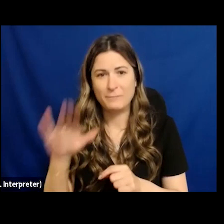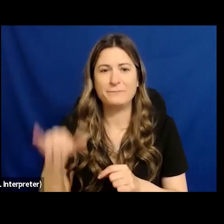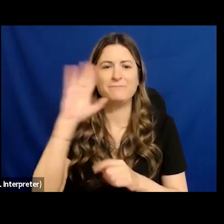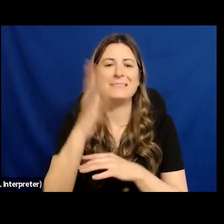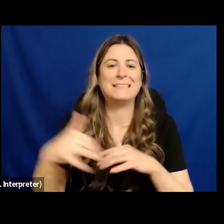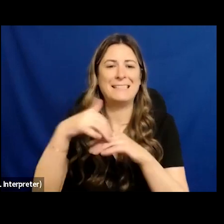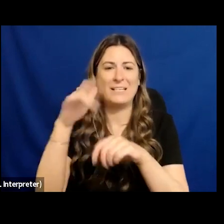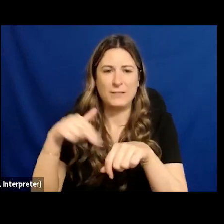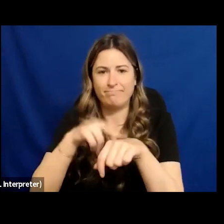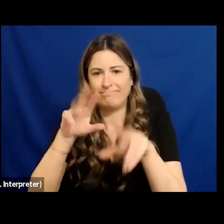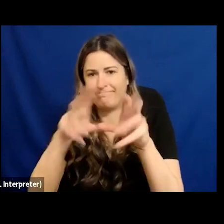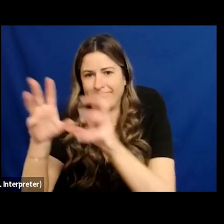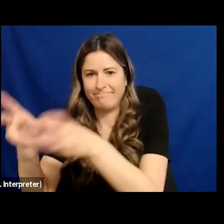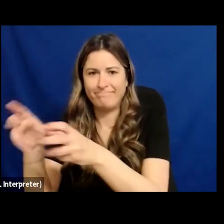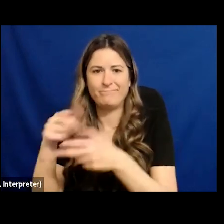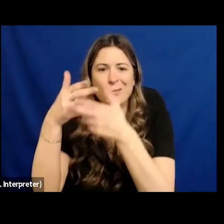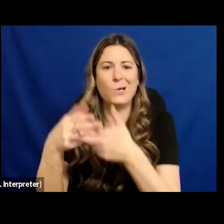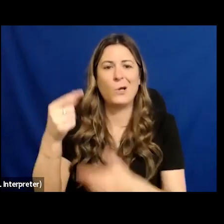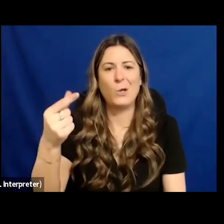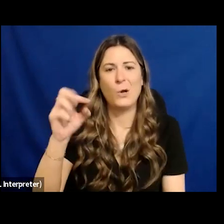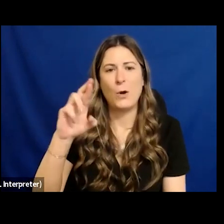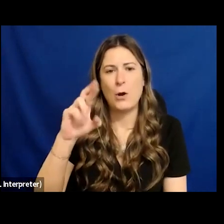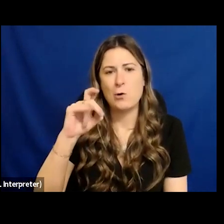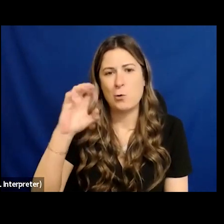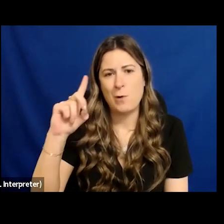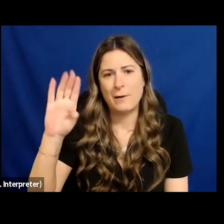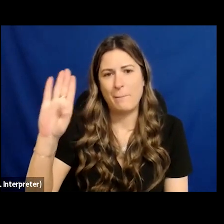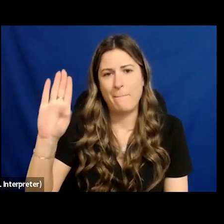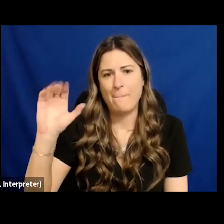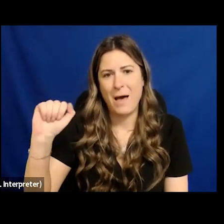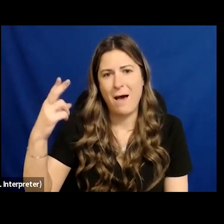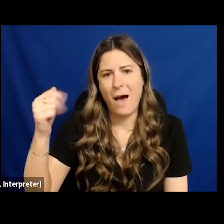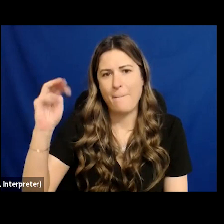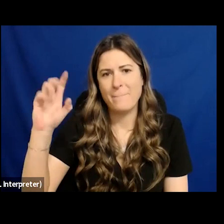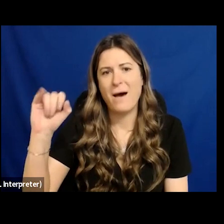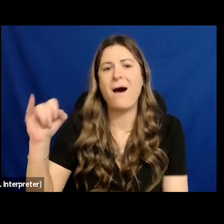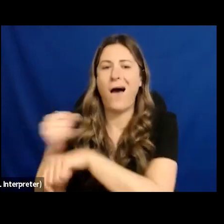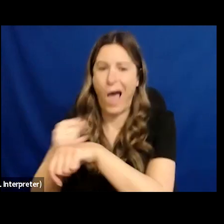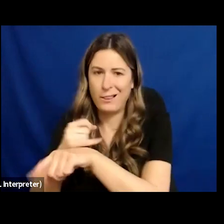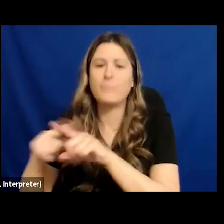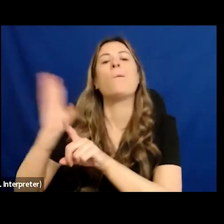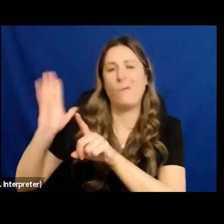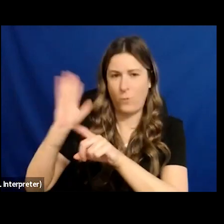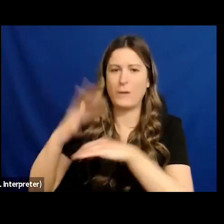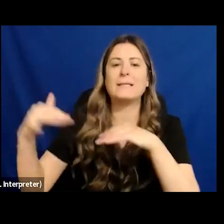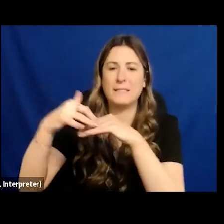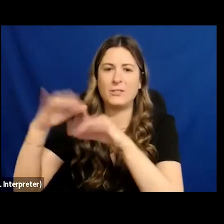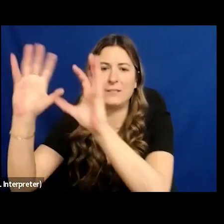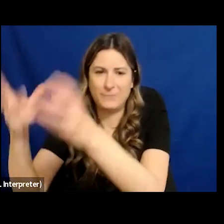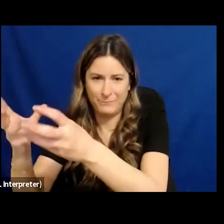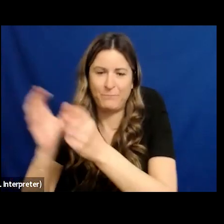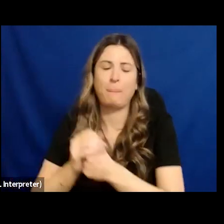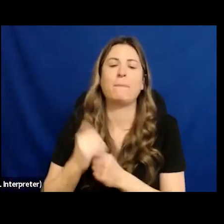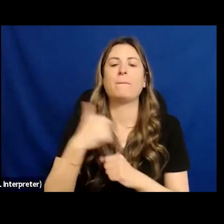commonly known today as Grand Bahama Island which sits within an archipelago of 700 islands known today as the Bahamas